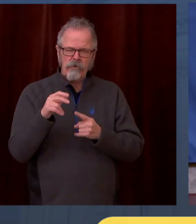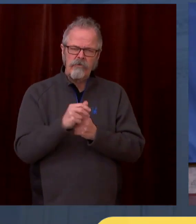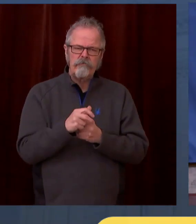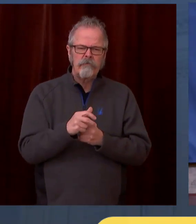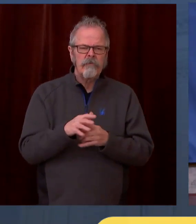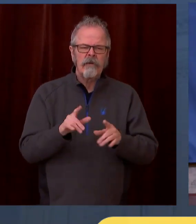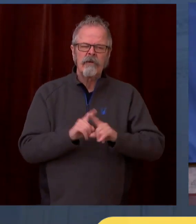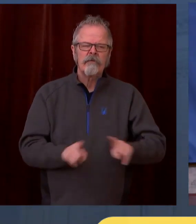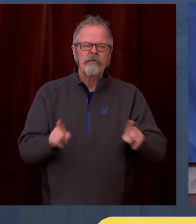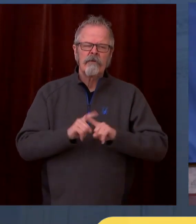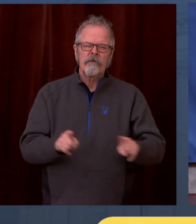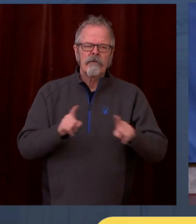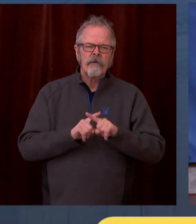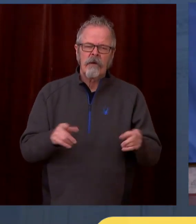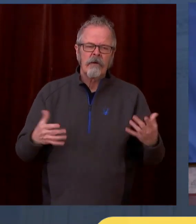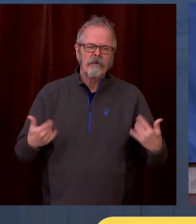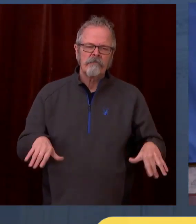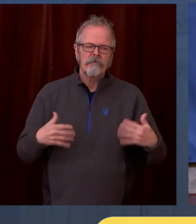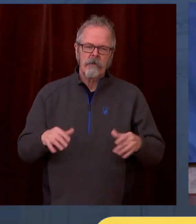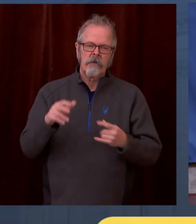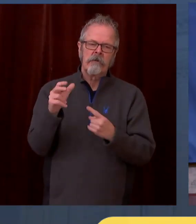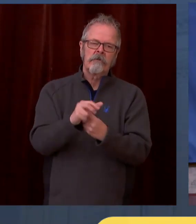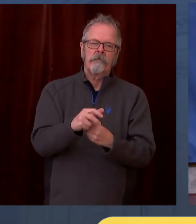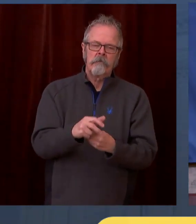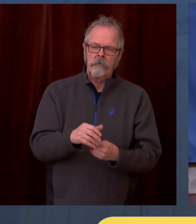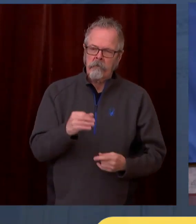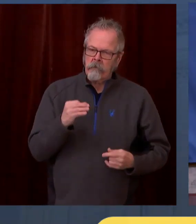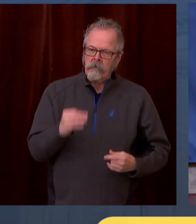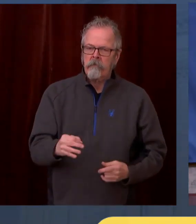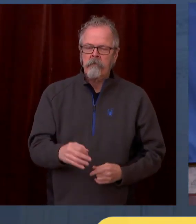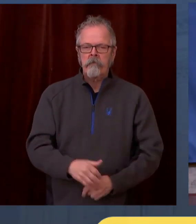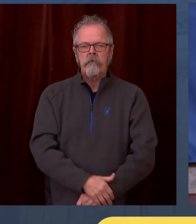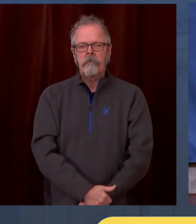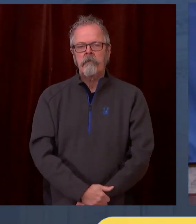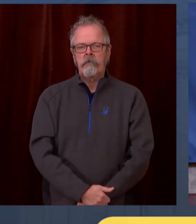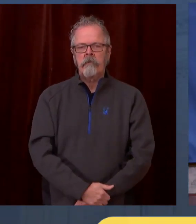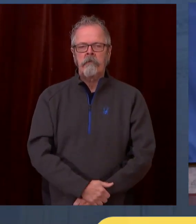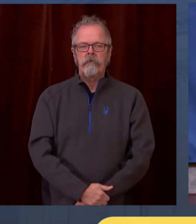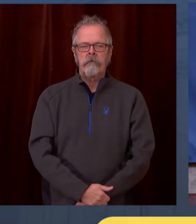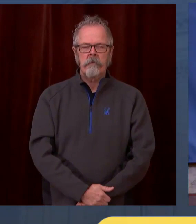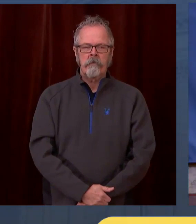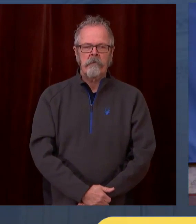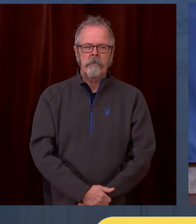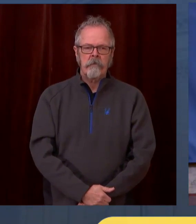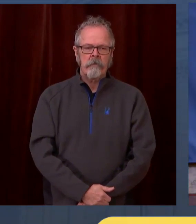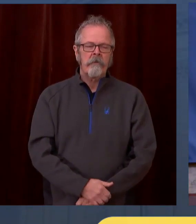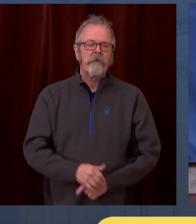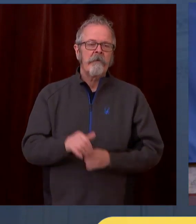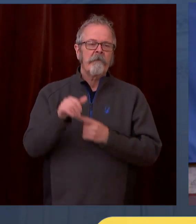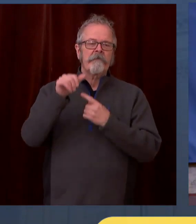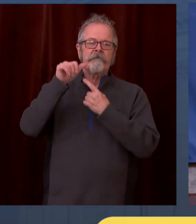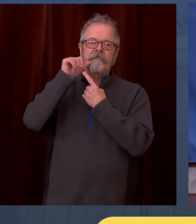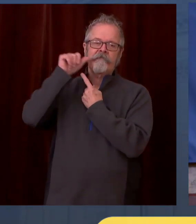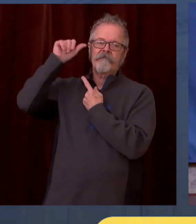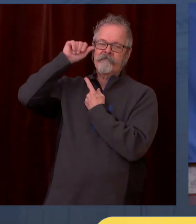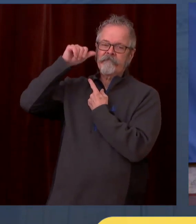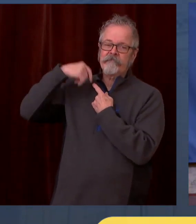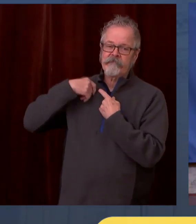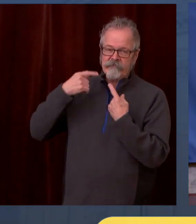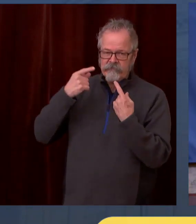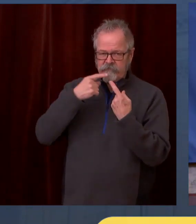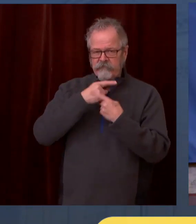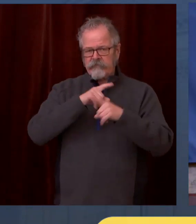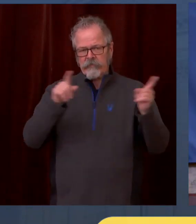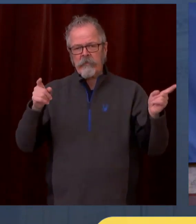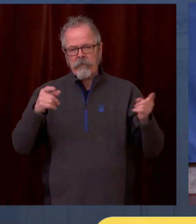yesterday, rolled out the Department of Health, a new vaccine locator tool that we